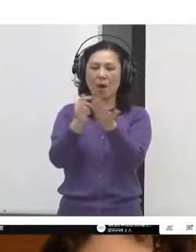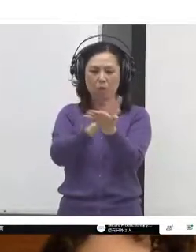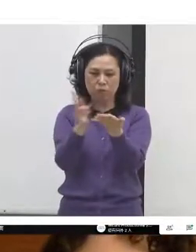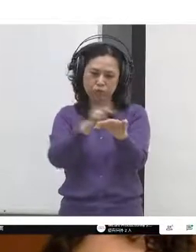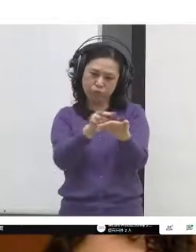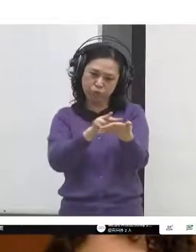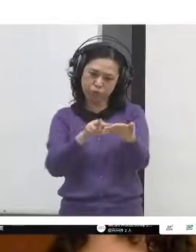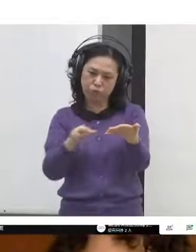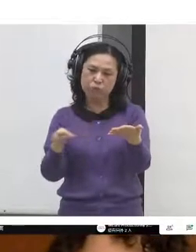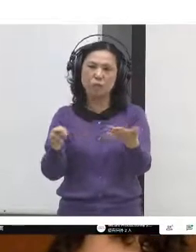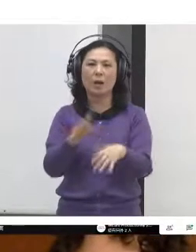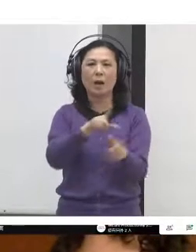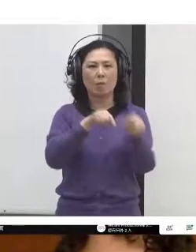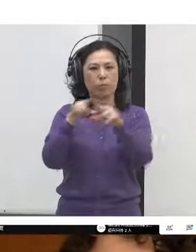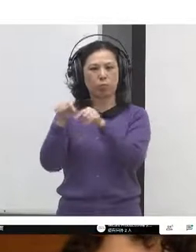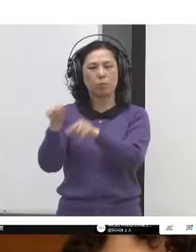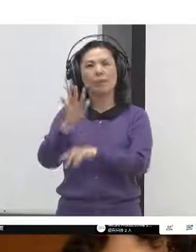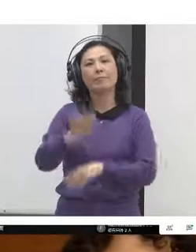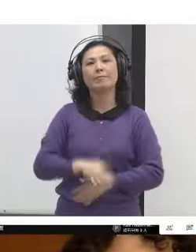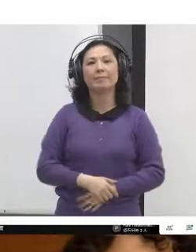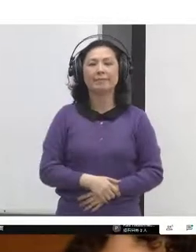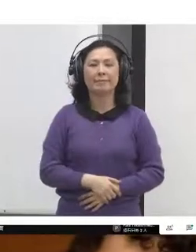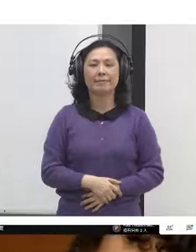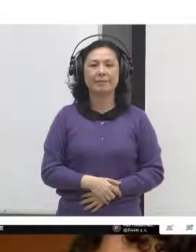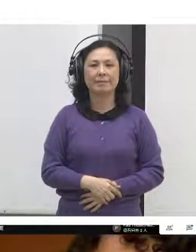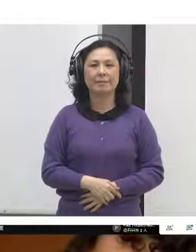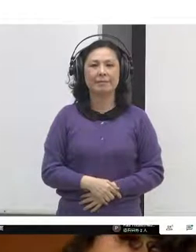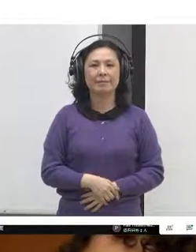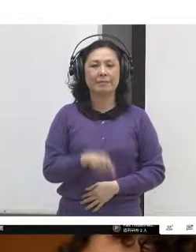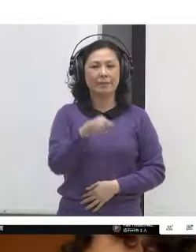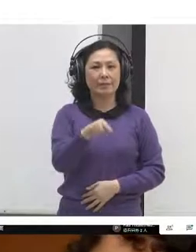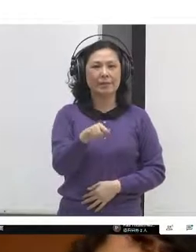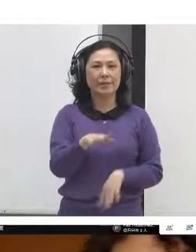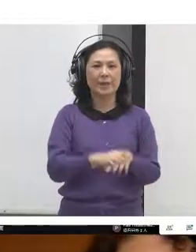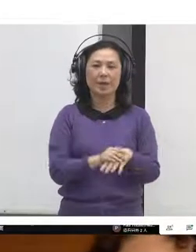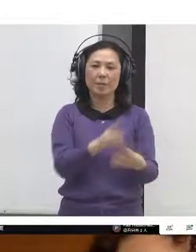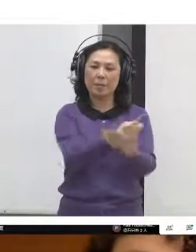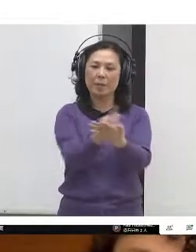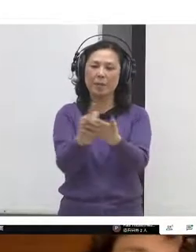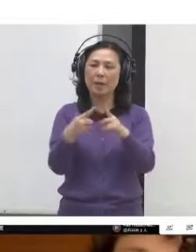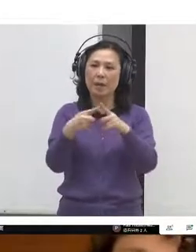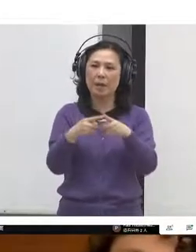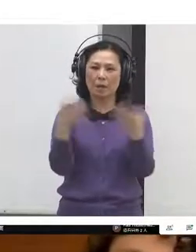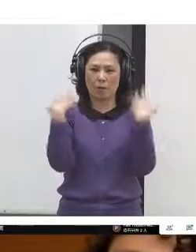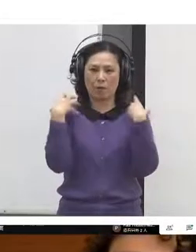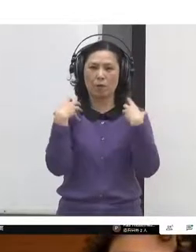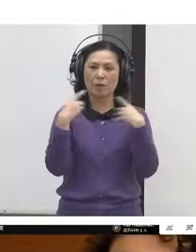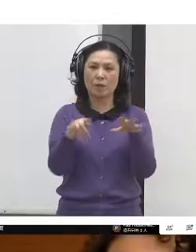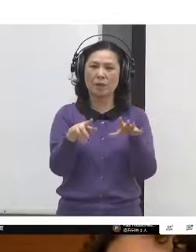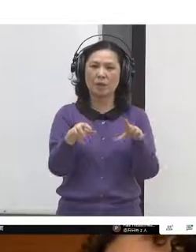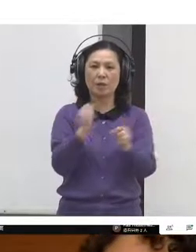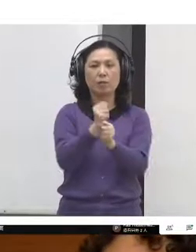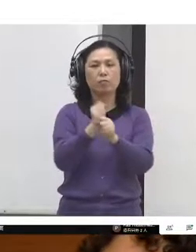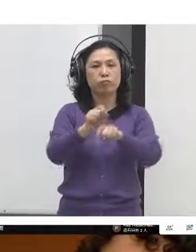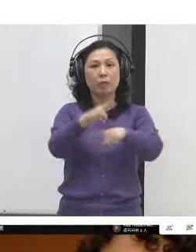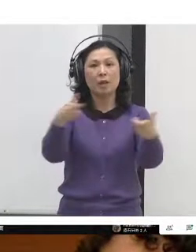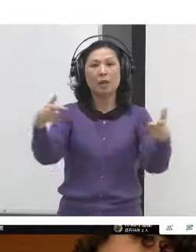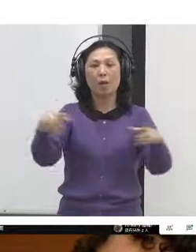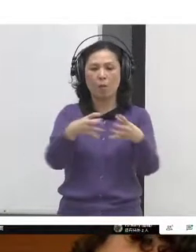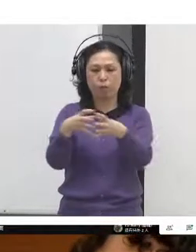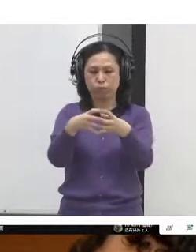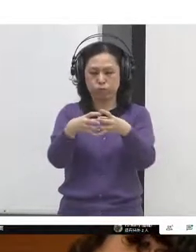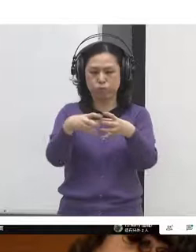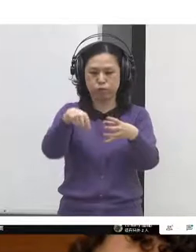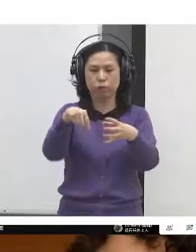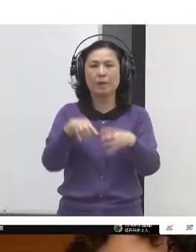ie, Theo, Bug, and Bob, who ran this team, and explain that at this time, once I had done a fair amount